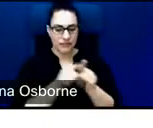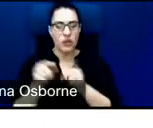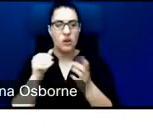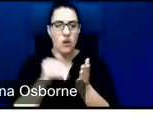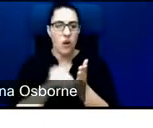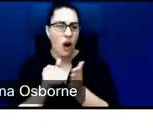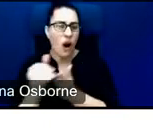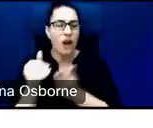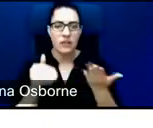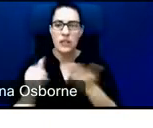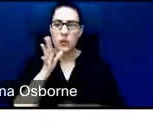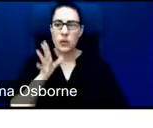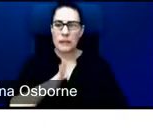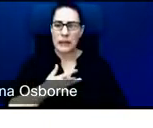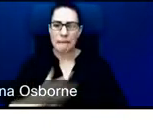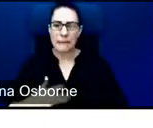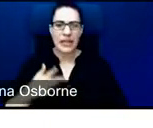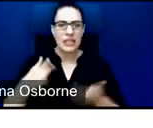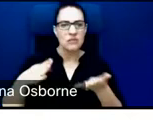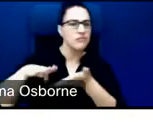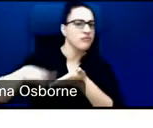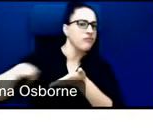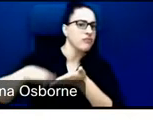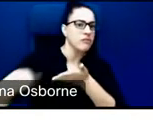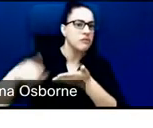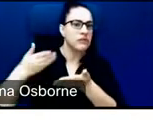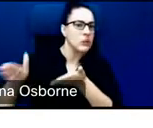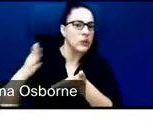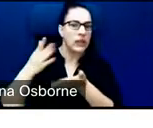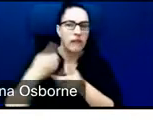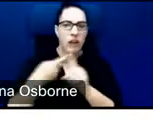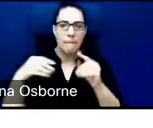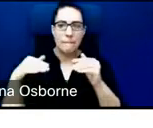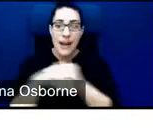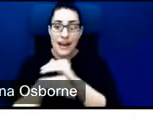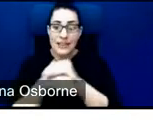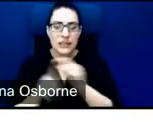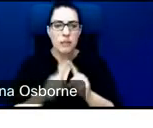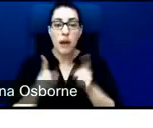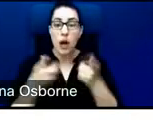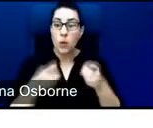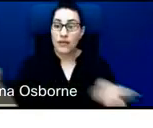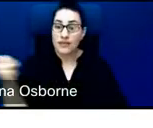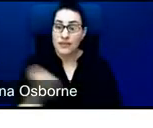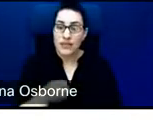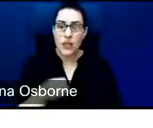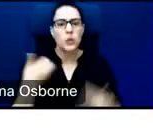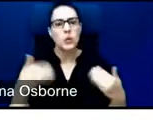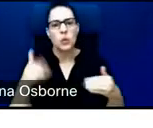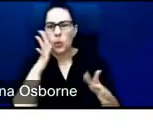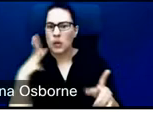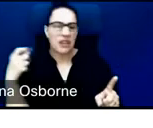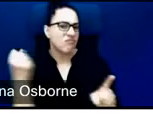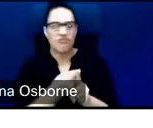from access. But when they are, when they do get access, the impacts can be tremendous. Internet connectivity and